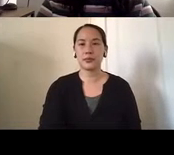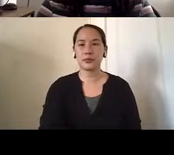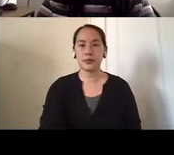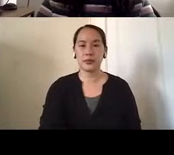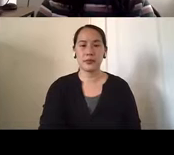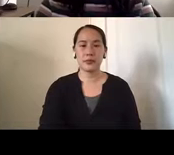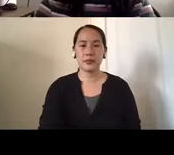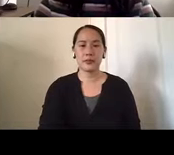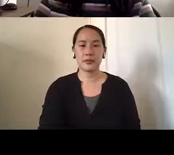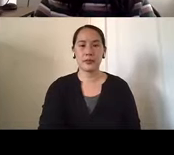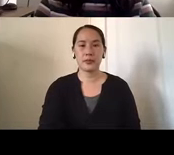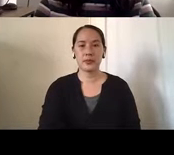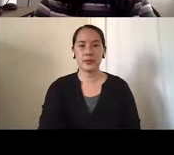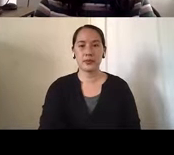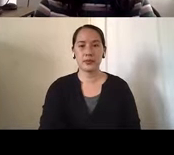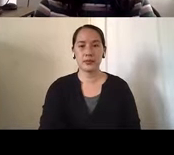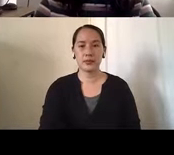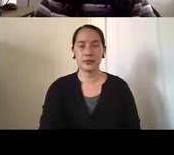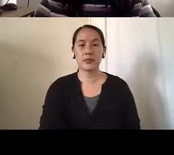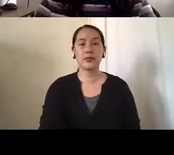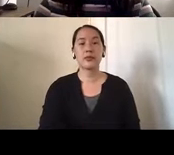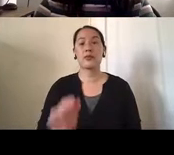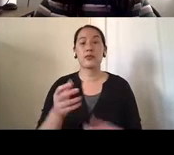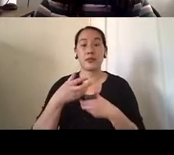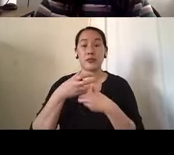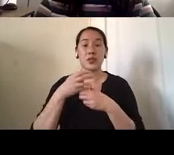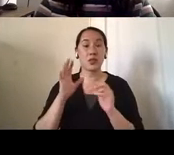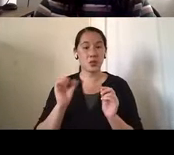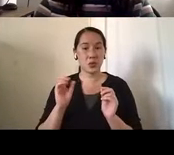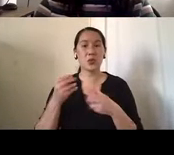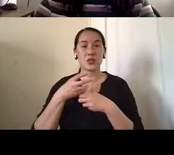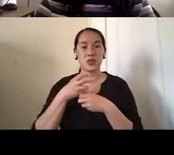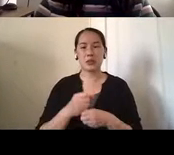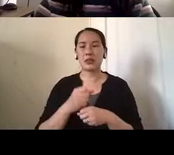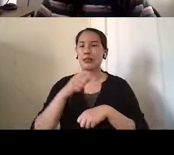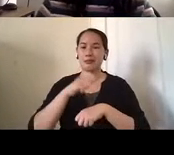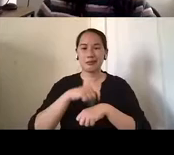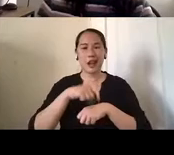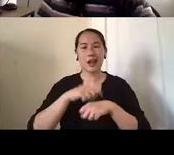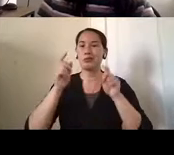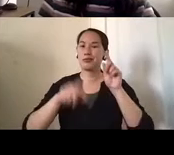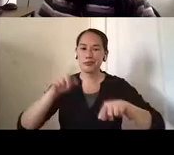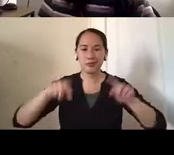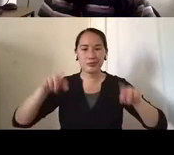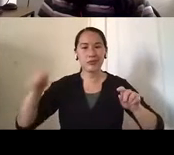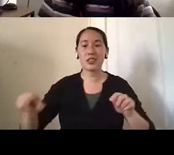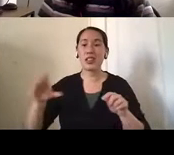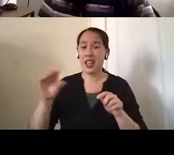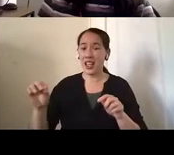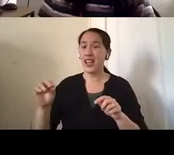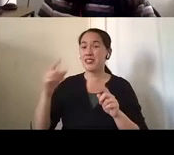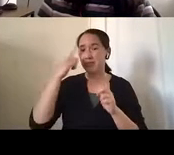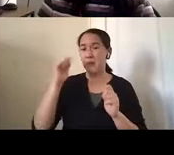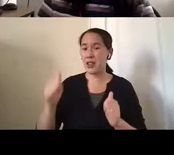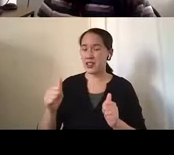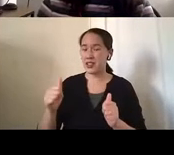So, you know, in summary, um, although the timing varies and there is a progressive decline in dementia that